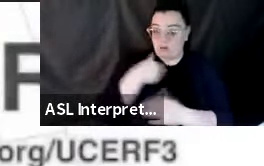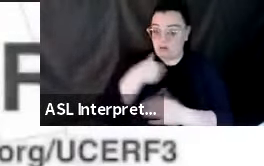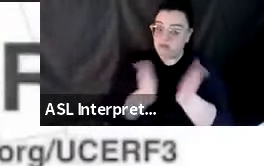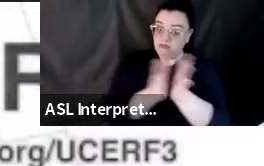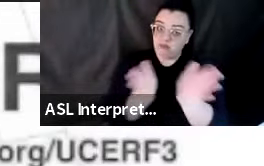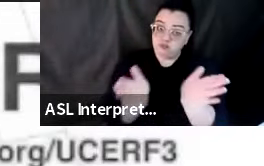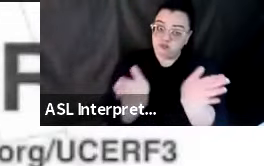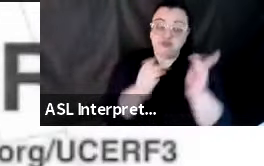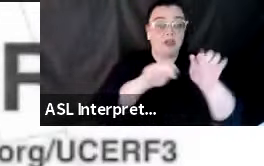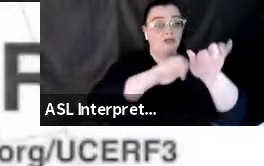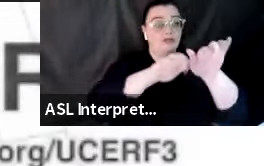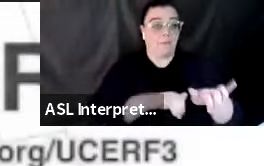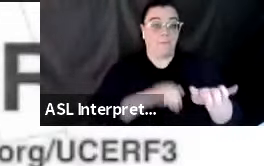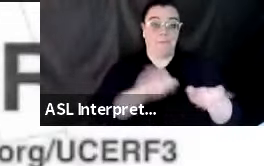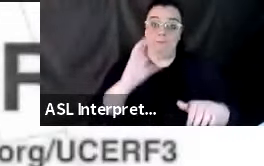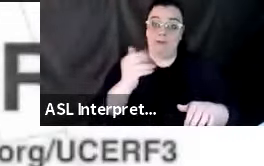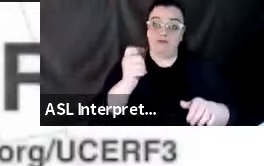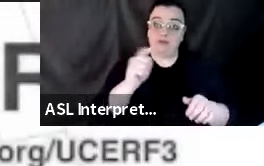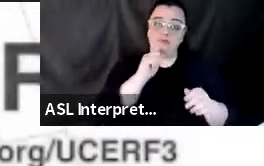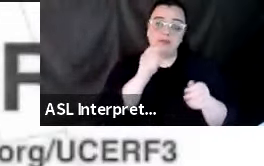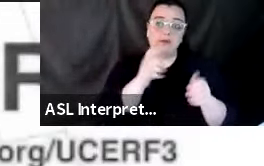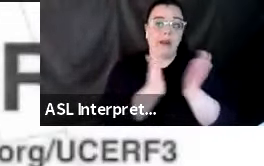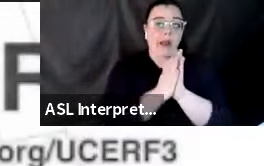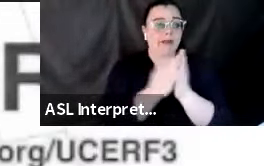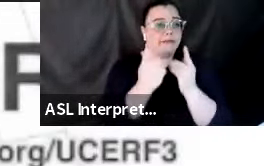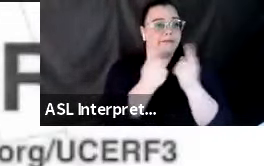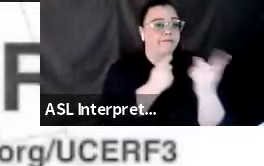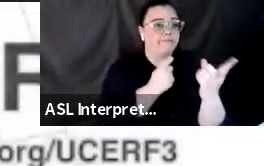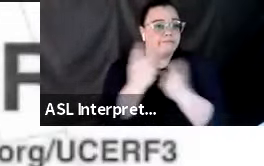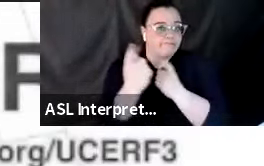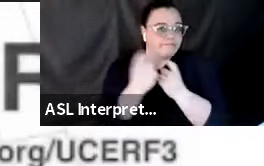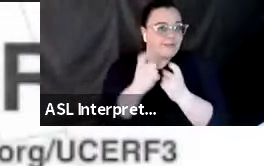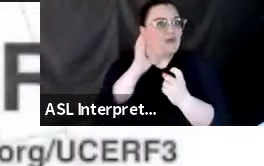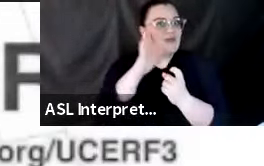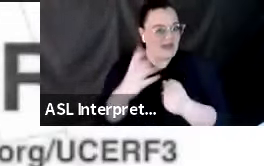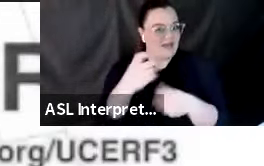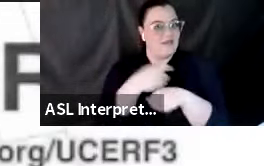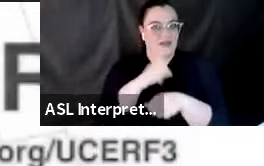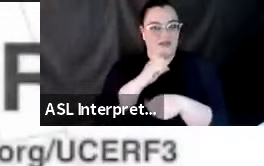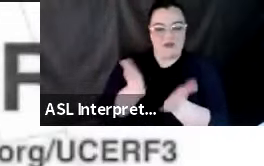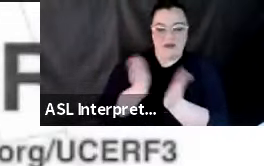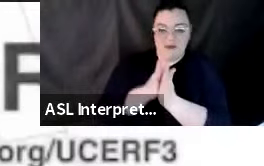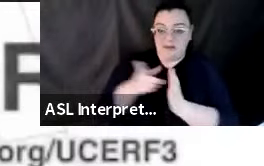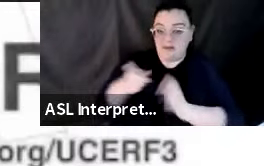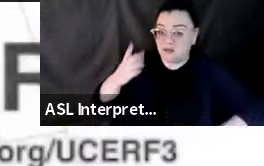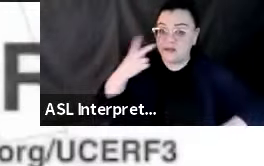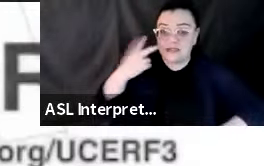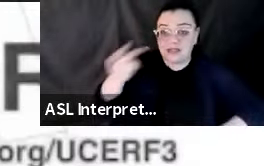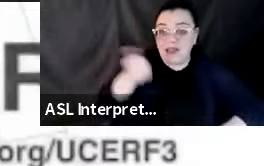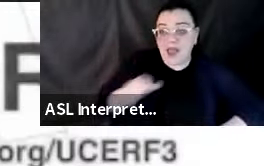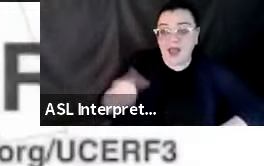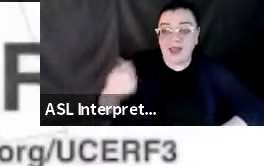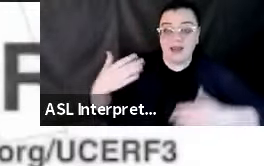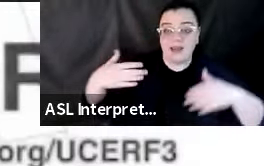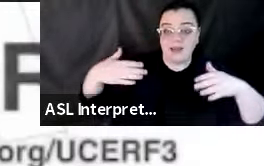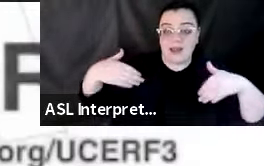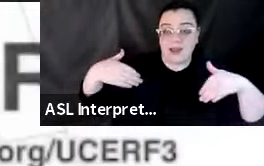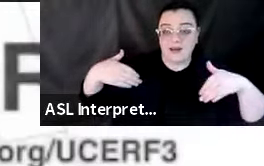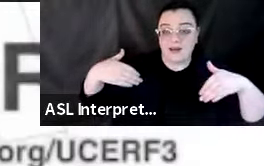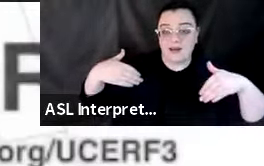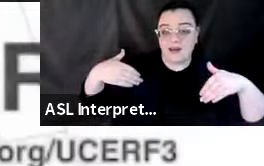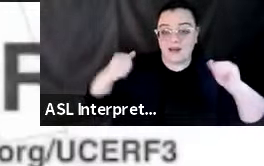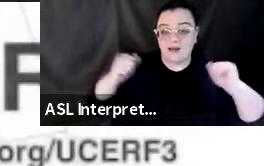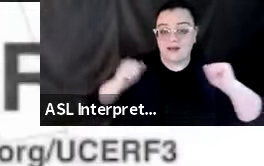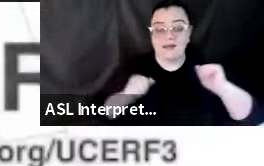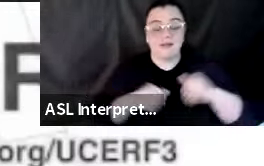chat for our presenters as they're coming. Uh, so Sharon is, have you seen any yet? Um, we